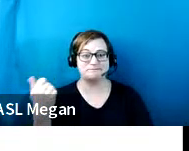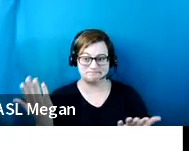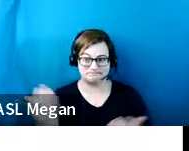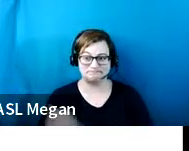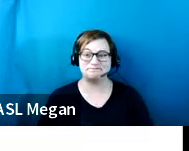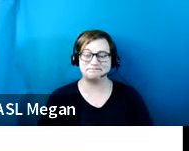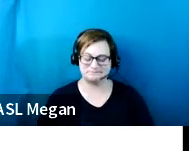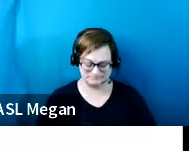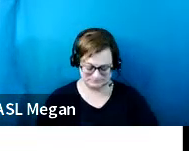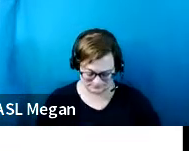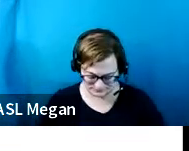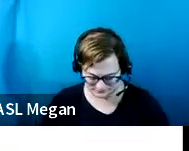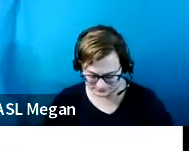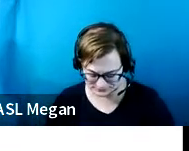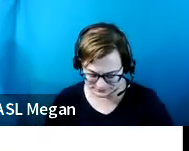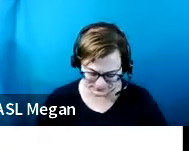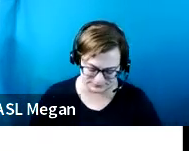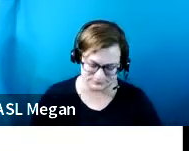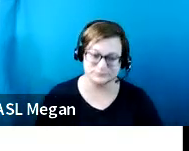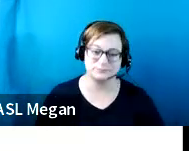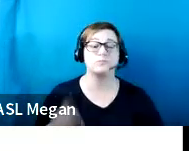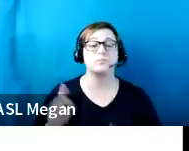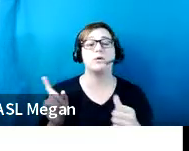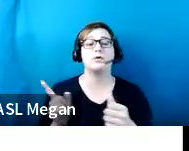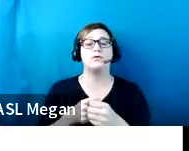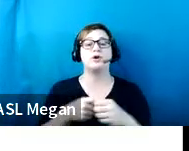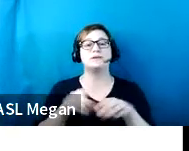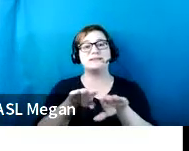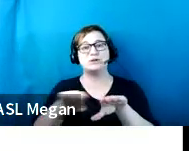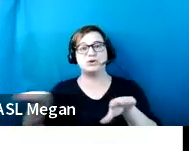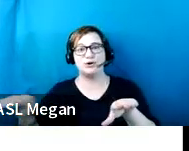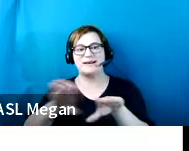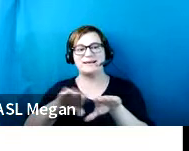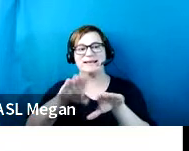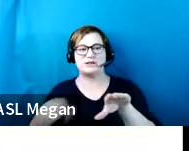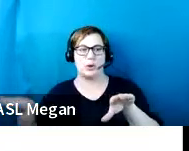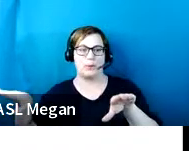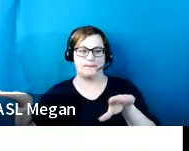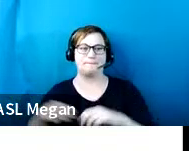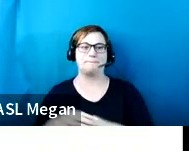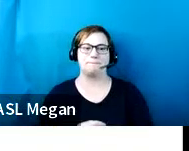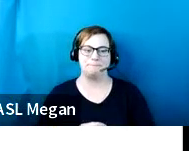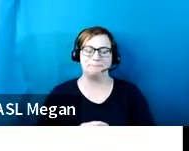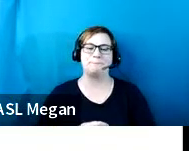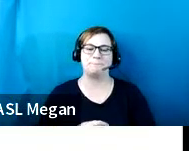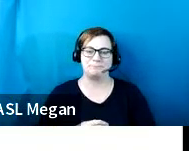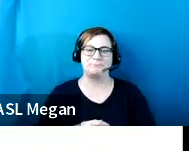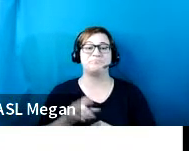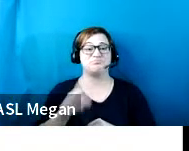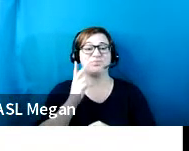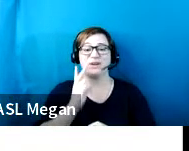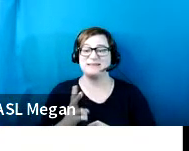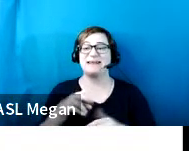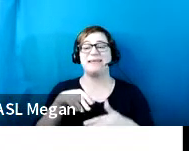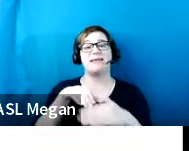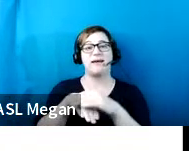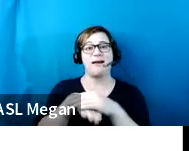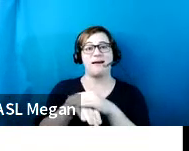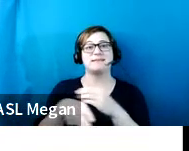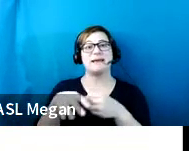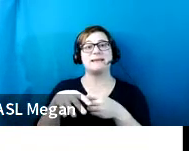So the first thing is the surface and the slope. So these parking spaces, these accessible spaces